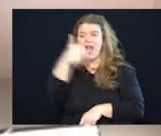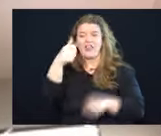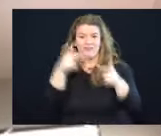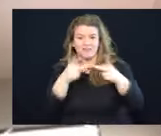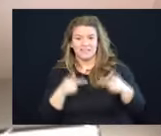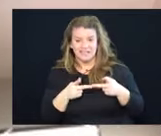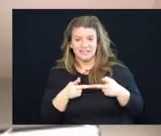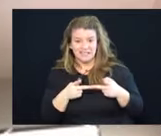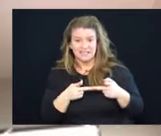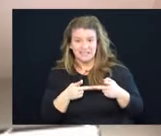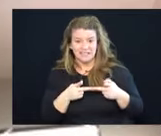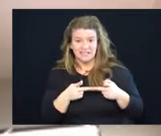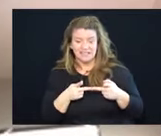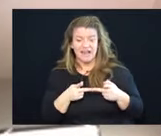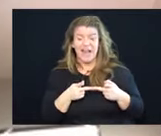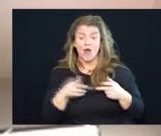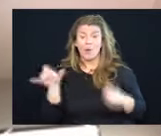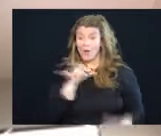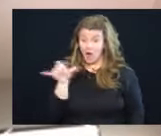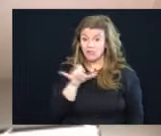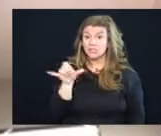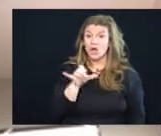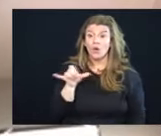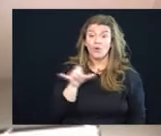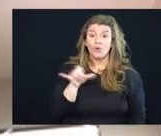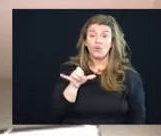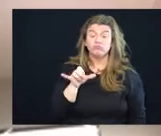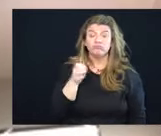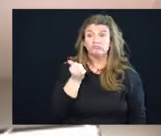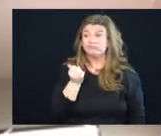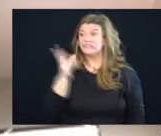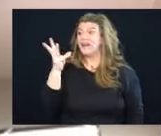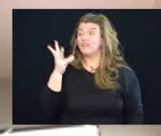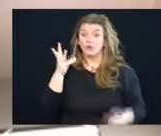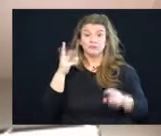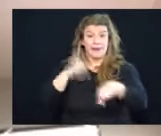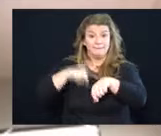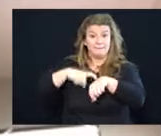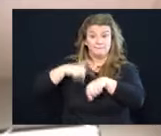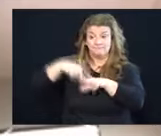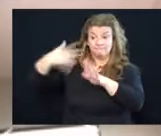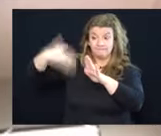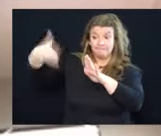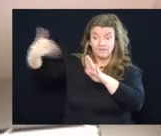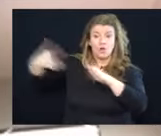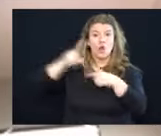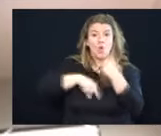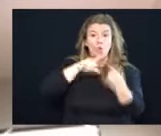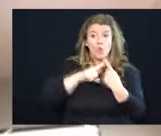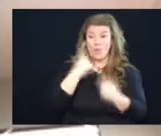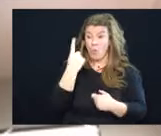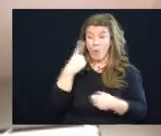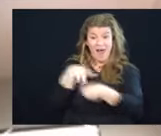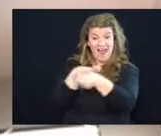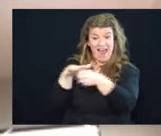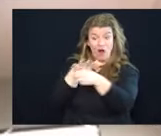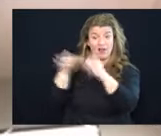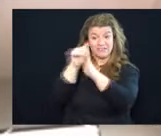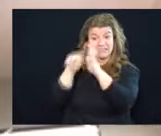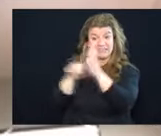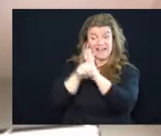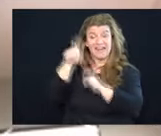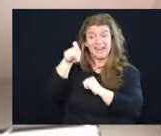facilities. And we also, on several occasions, when one area of the state needed